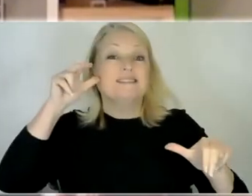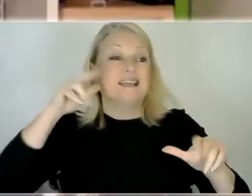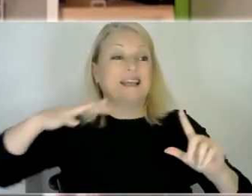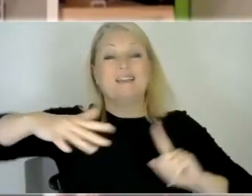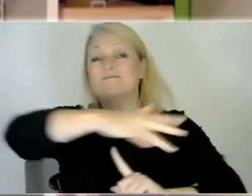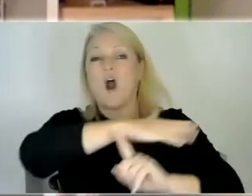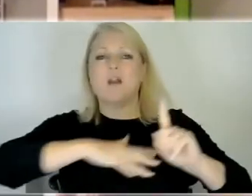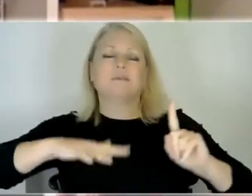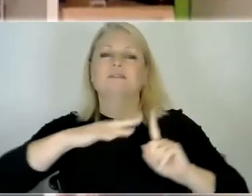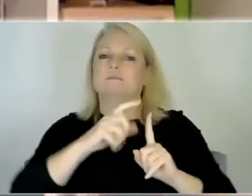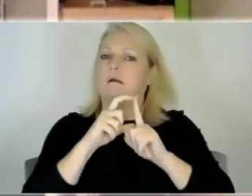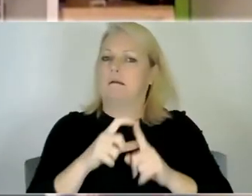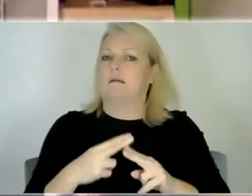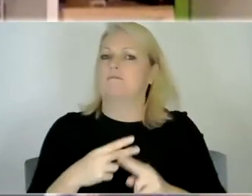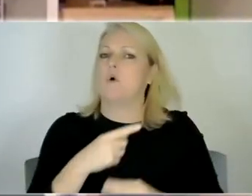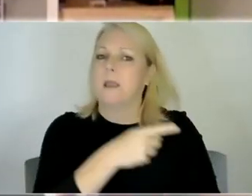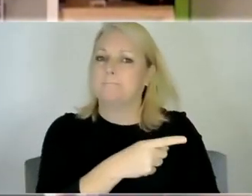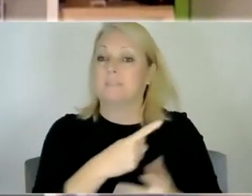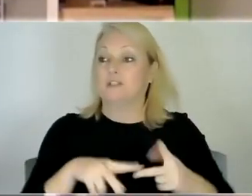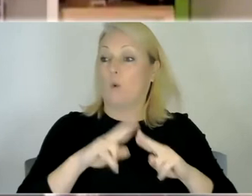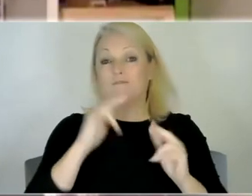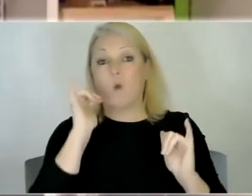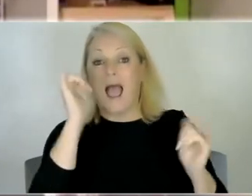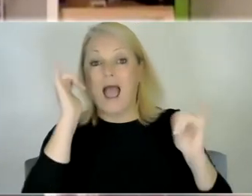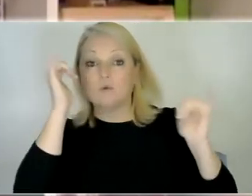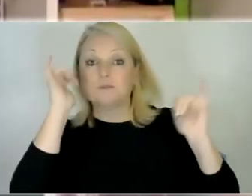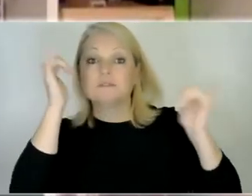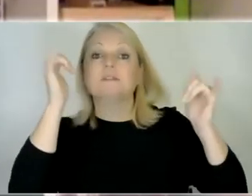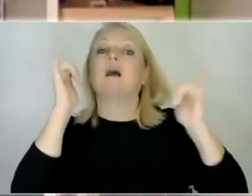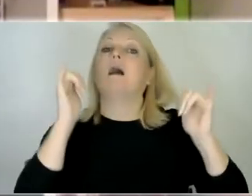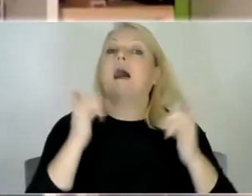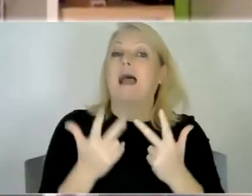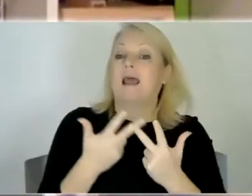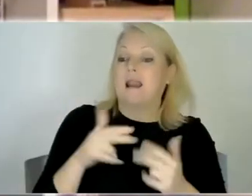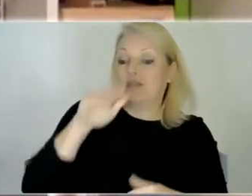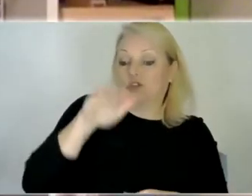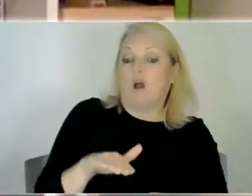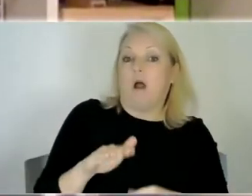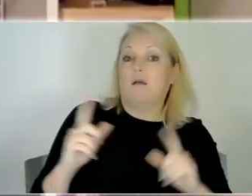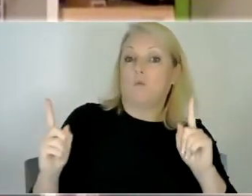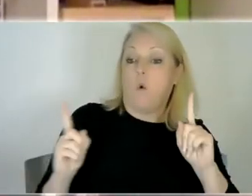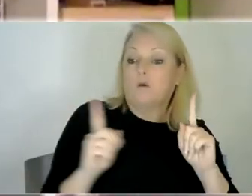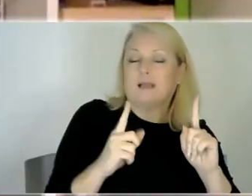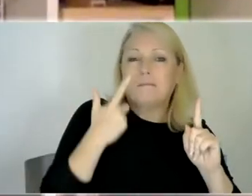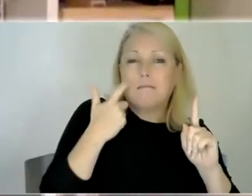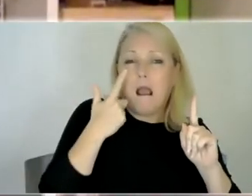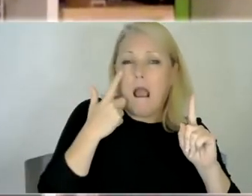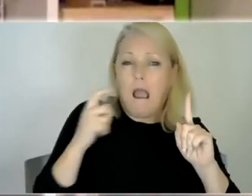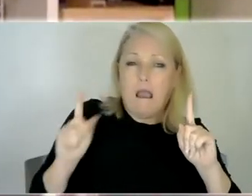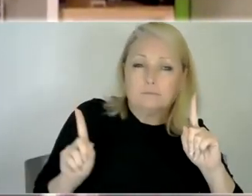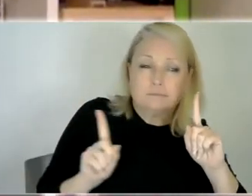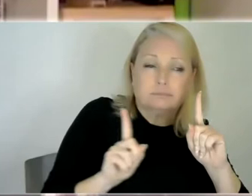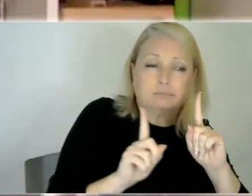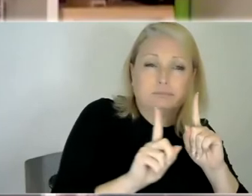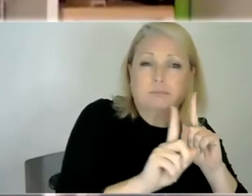so we can be out and a toddler comes past and cries and then we've got to go home because he just can't